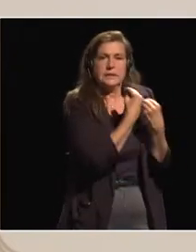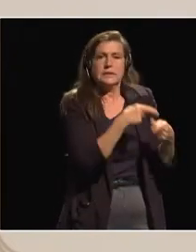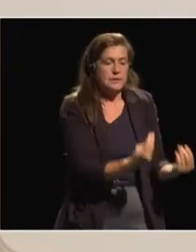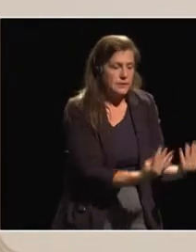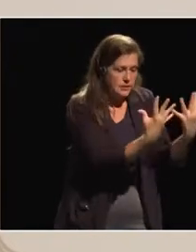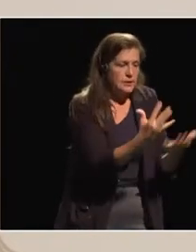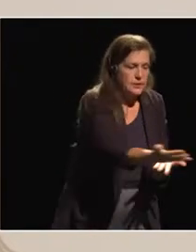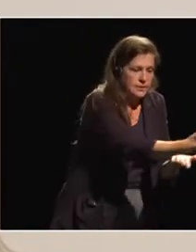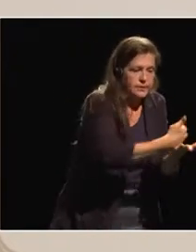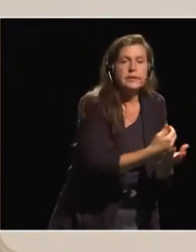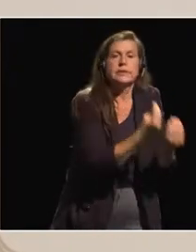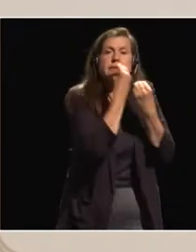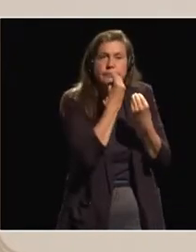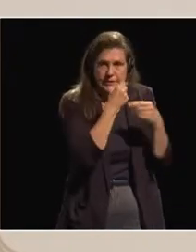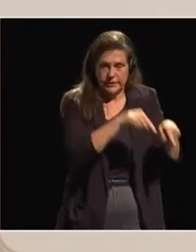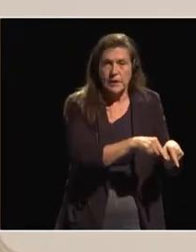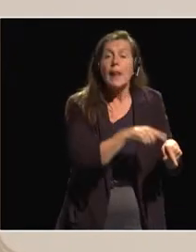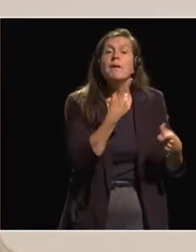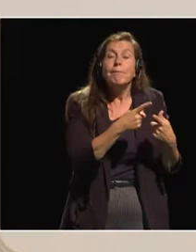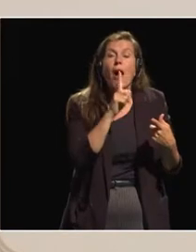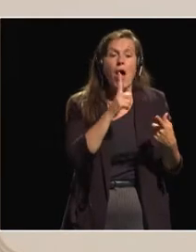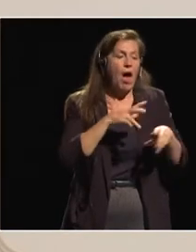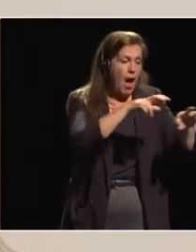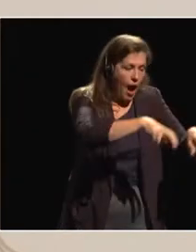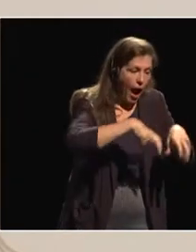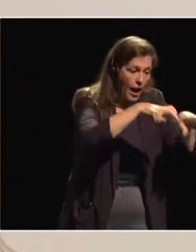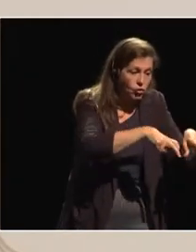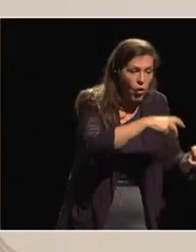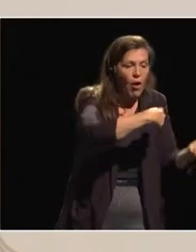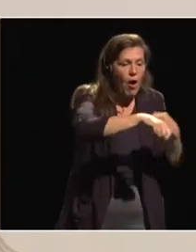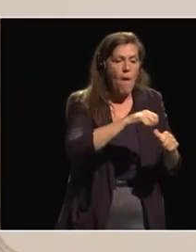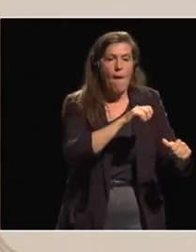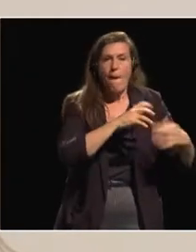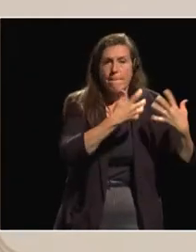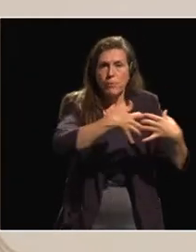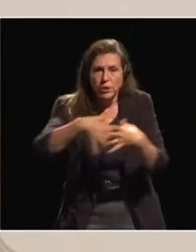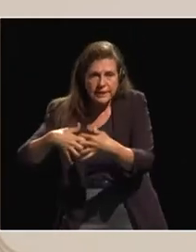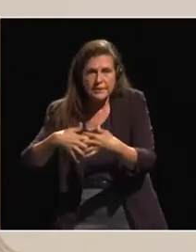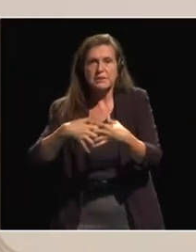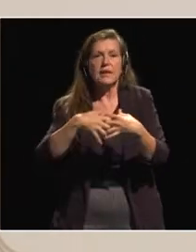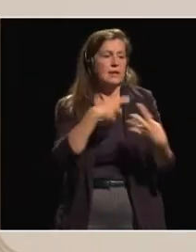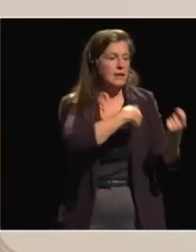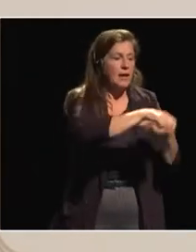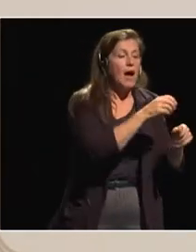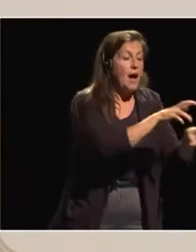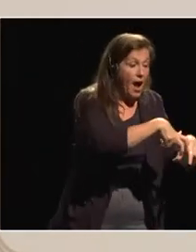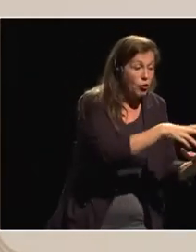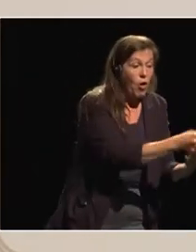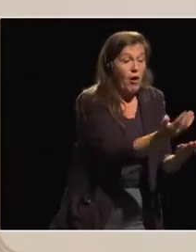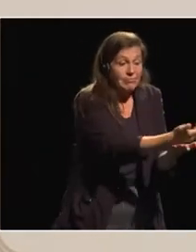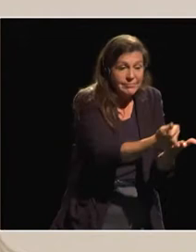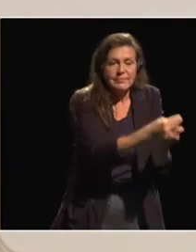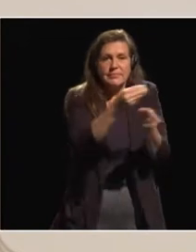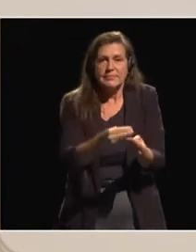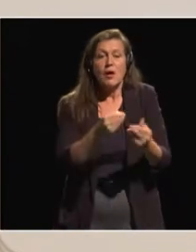industry through the agro-processing, agro-industry, trade capacity building, then create a value, create a